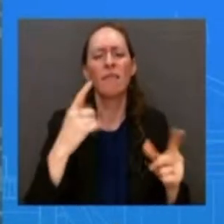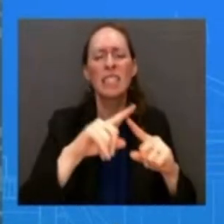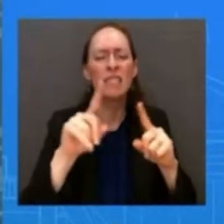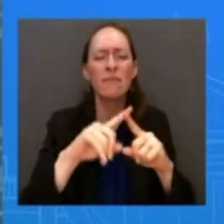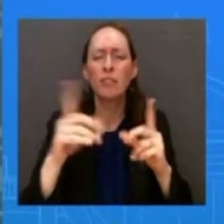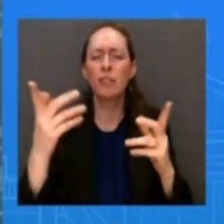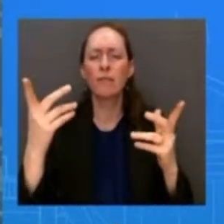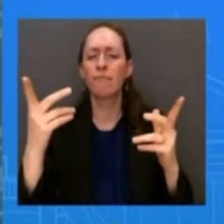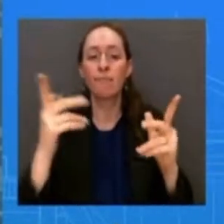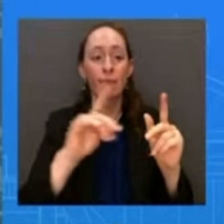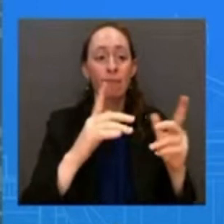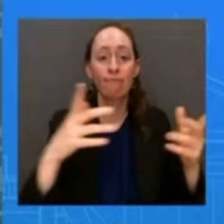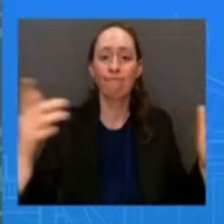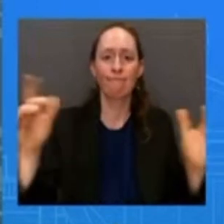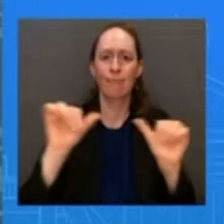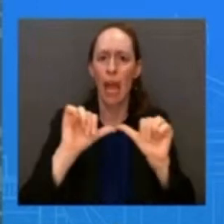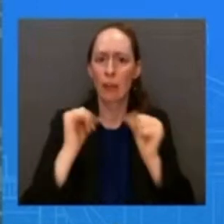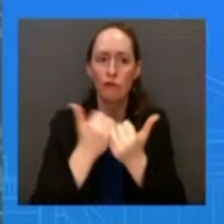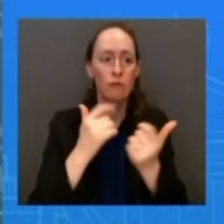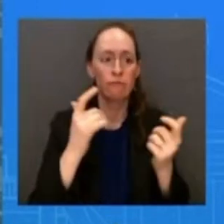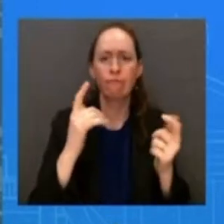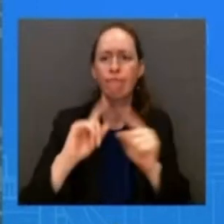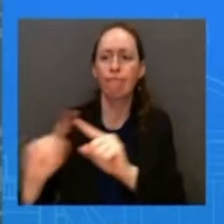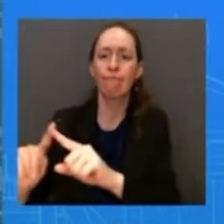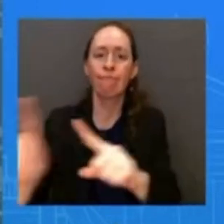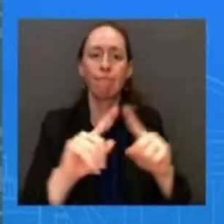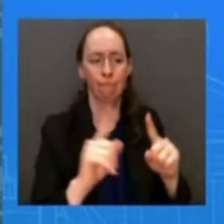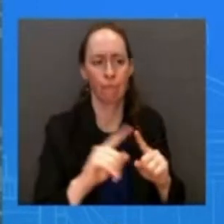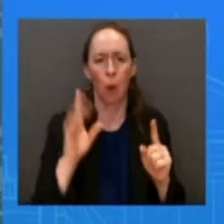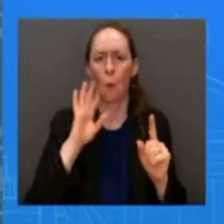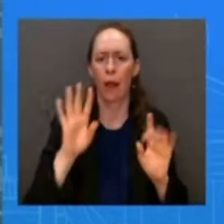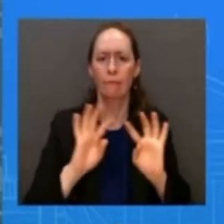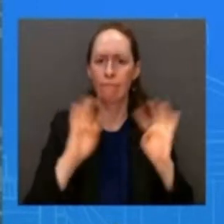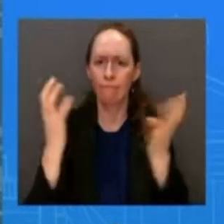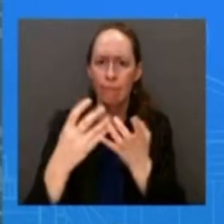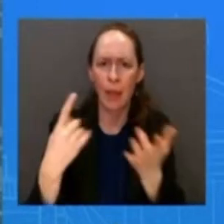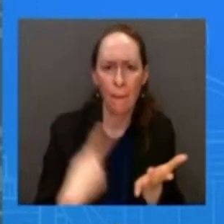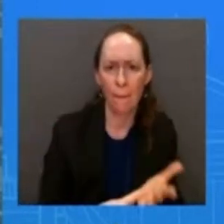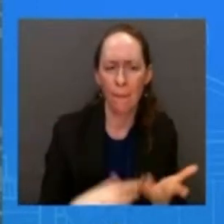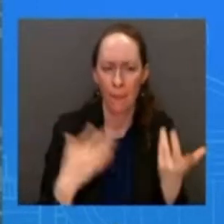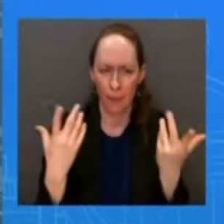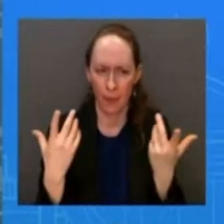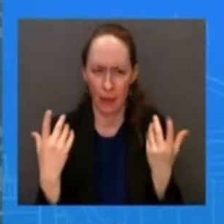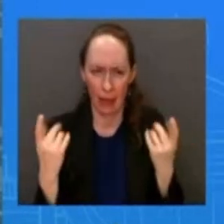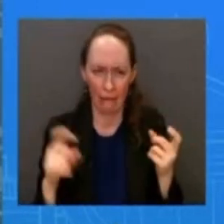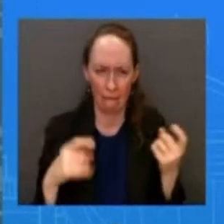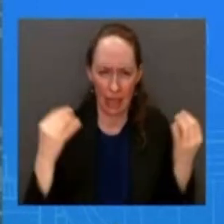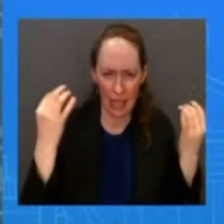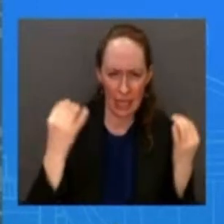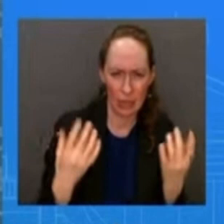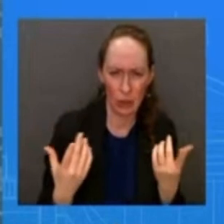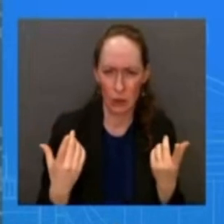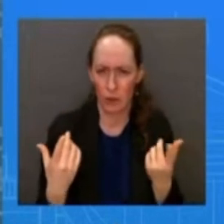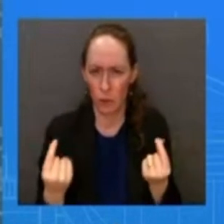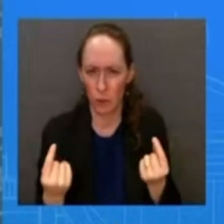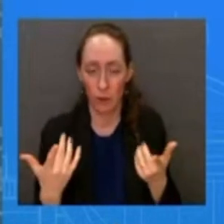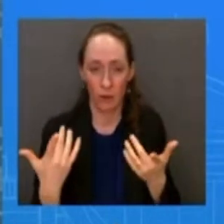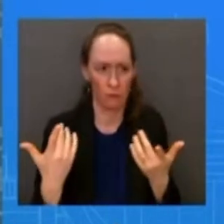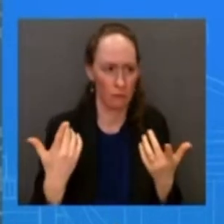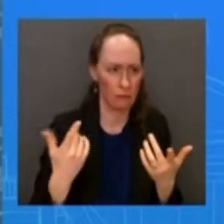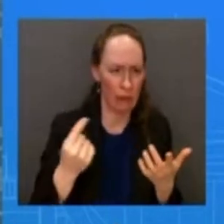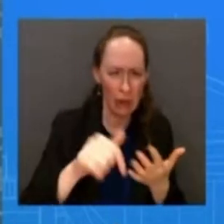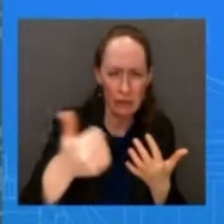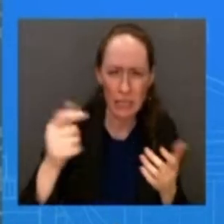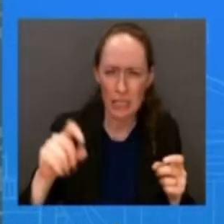uh decide to take action uh and see if there's anything else that needs to be done so there will be uh updated protocols if you